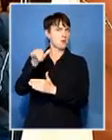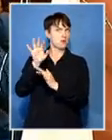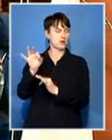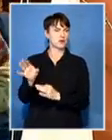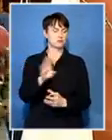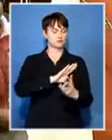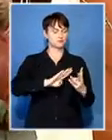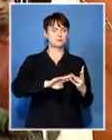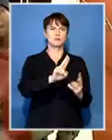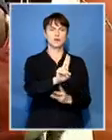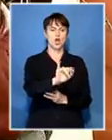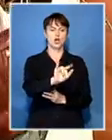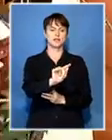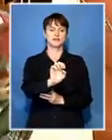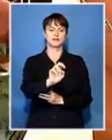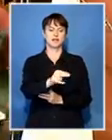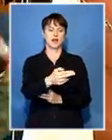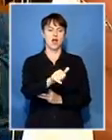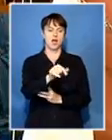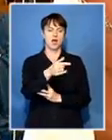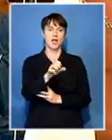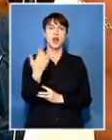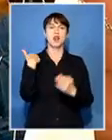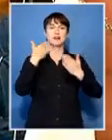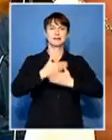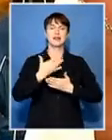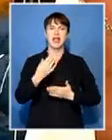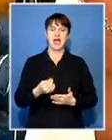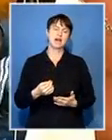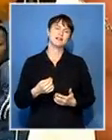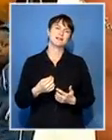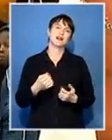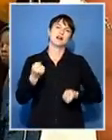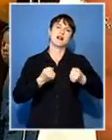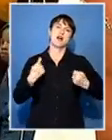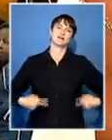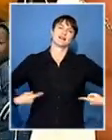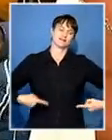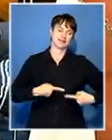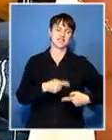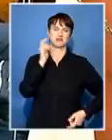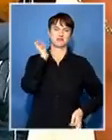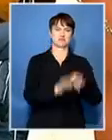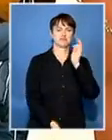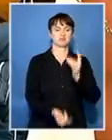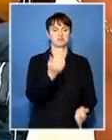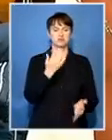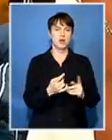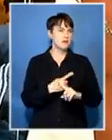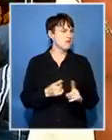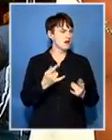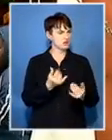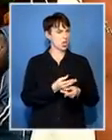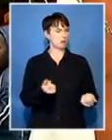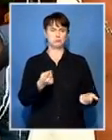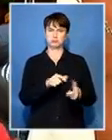Utenaig there were a few incidents of tyre burning last night that seems to have been cleared up and voting's going ahead as usual but let's